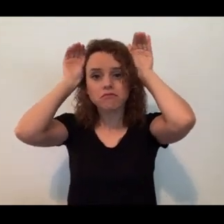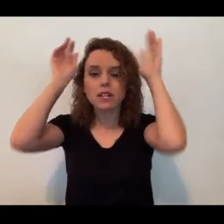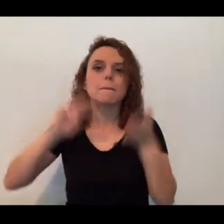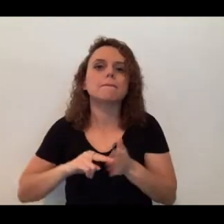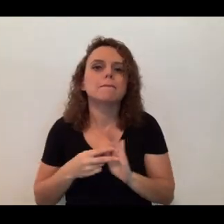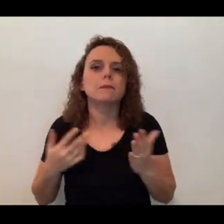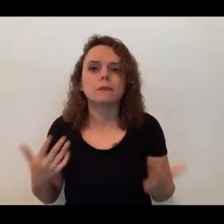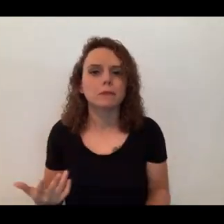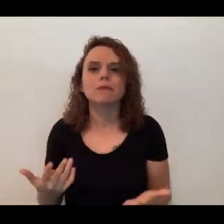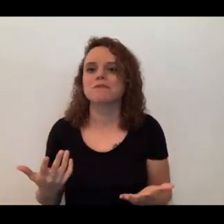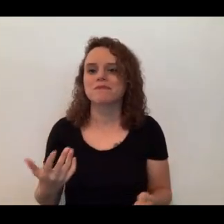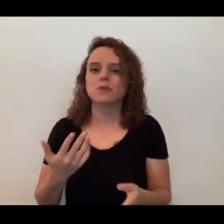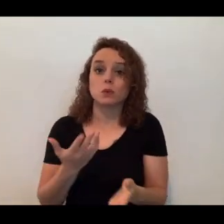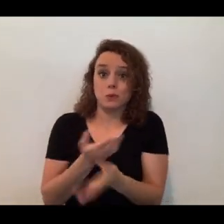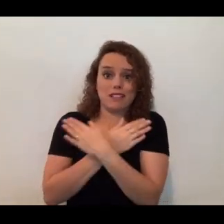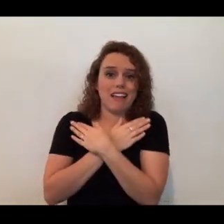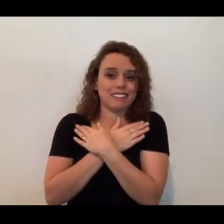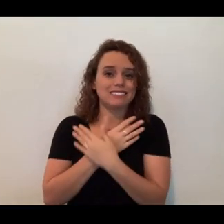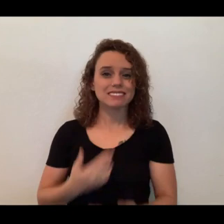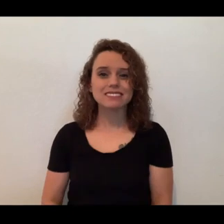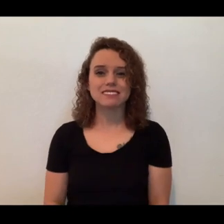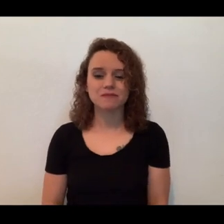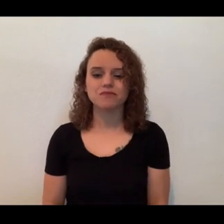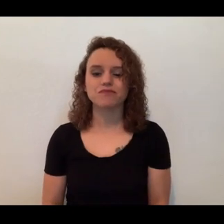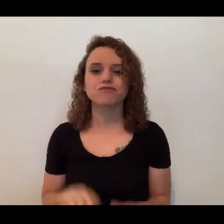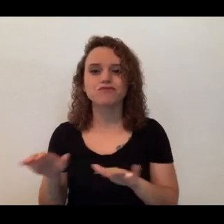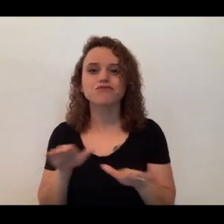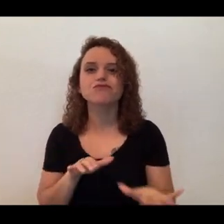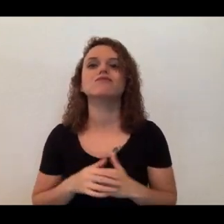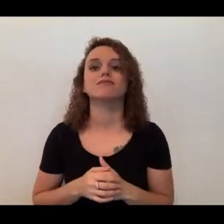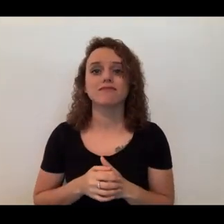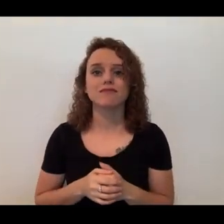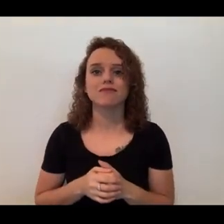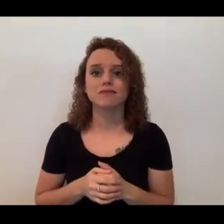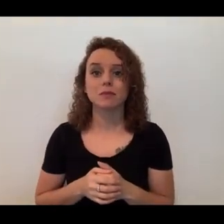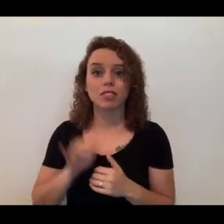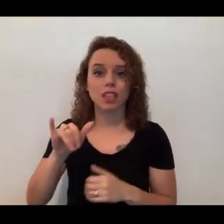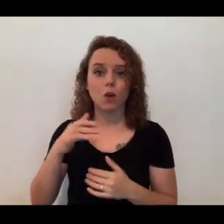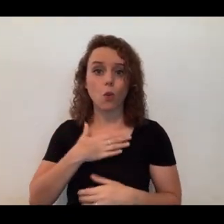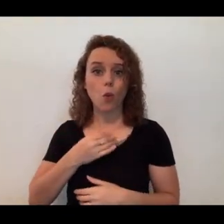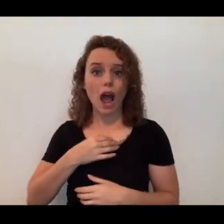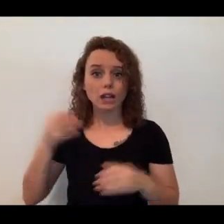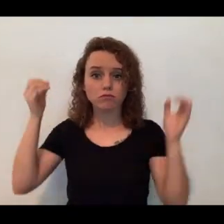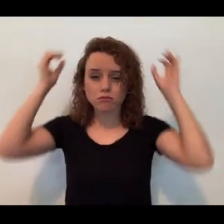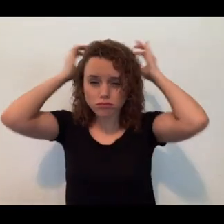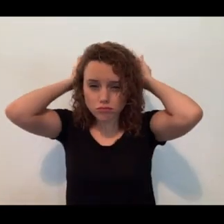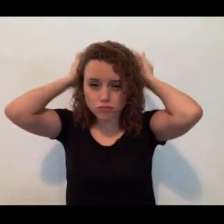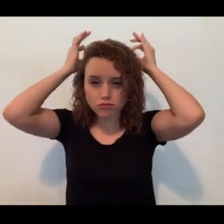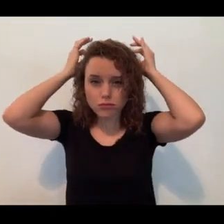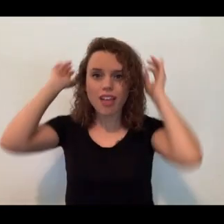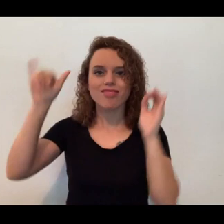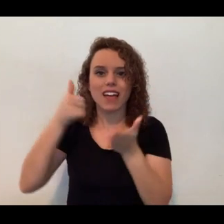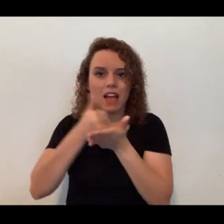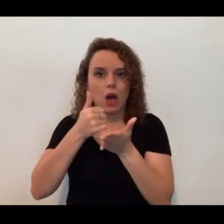are, well, relaxed. So, having those white spots on the back of the ear help other animals to not only